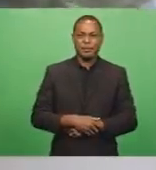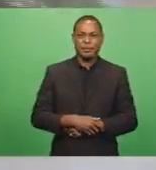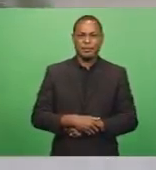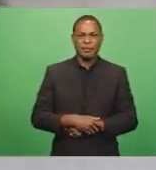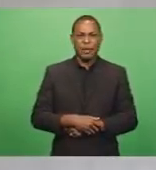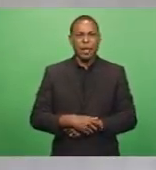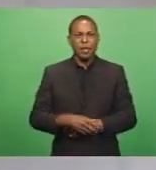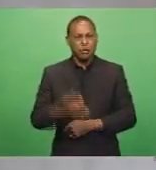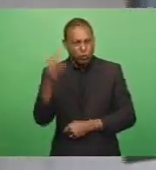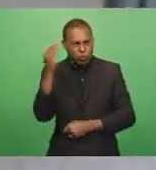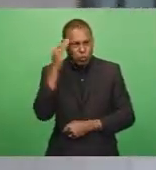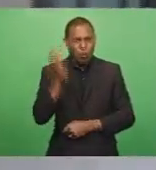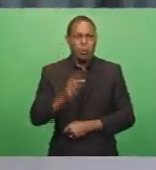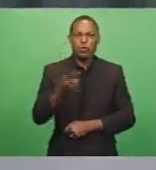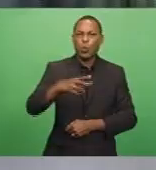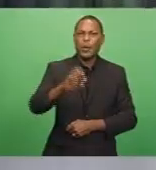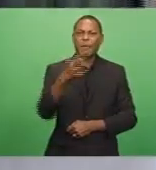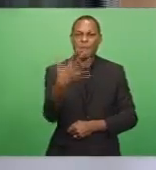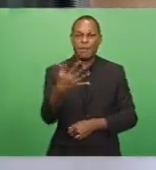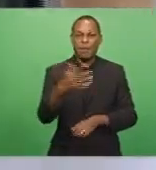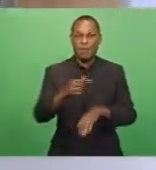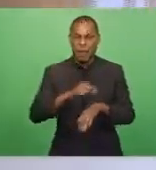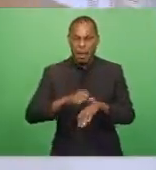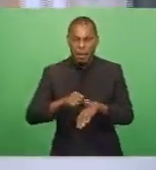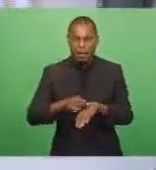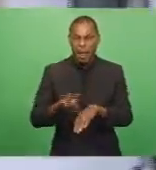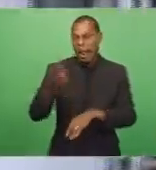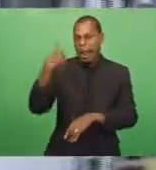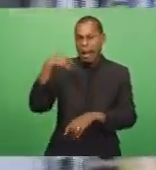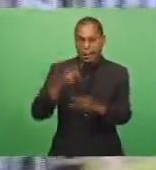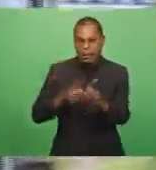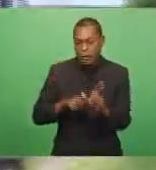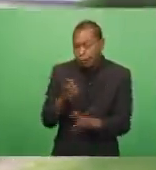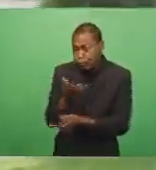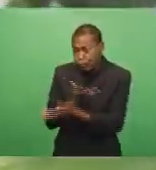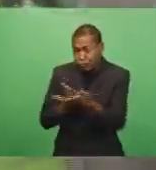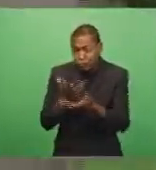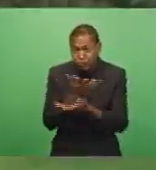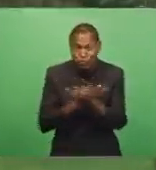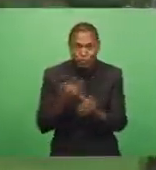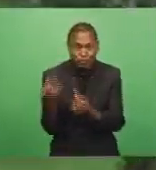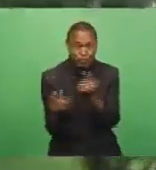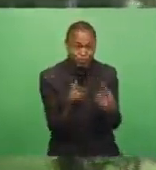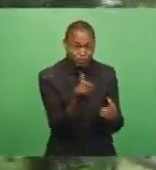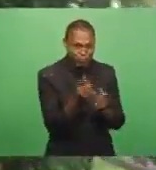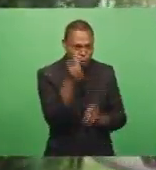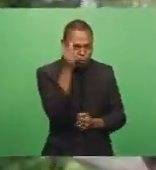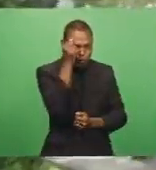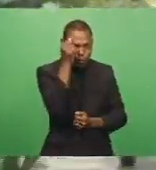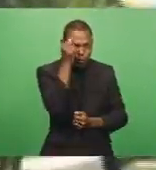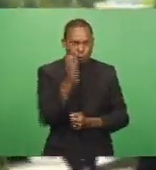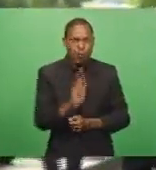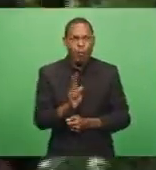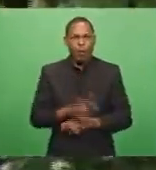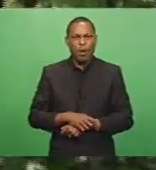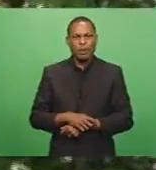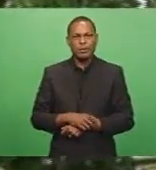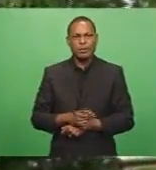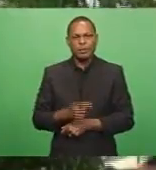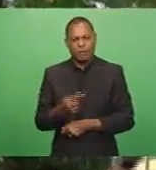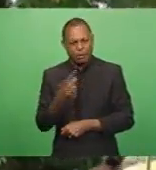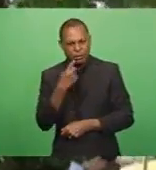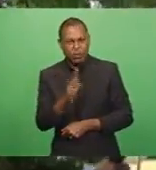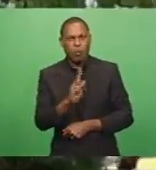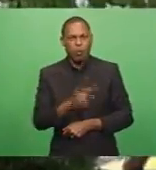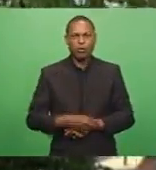on 25th April last year, the five conspired with each other knowingly and maliciously accused a 23